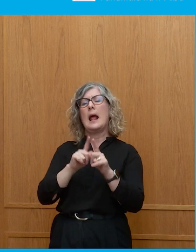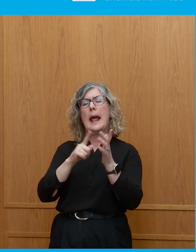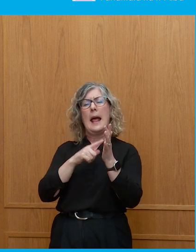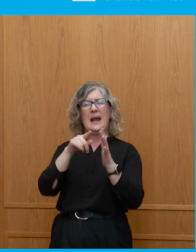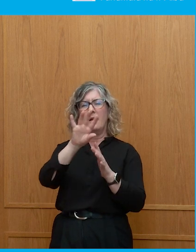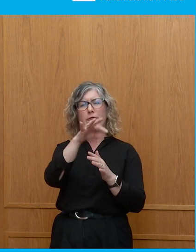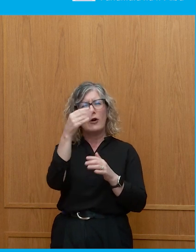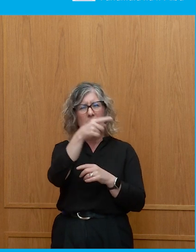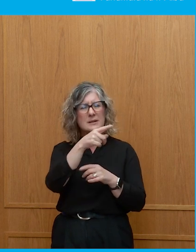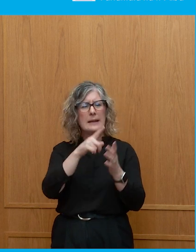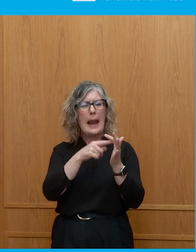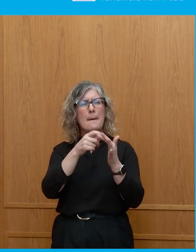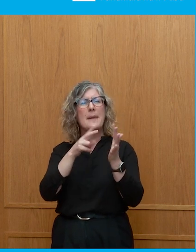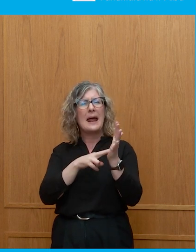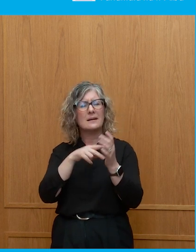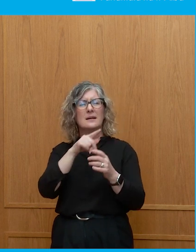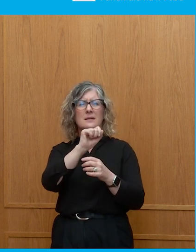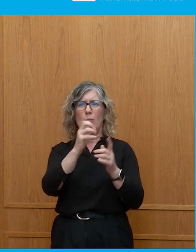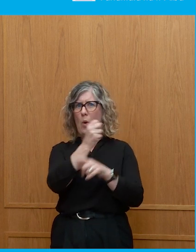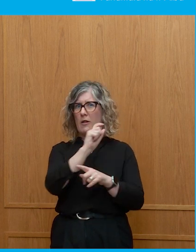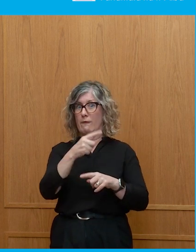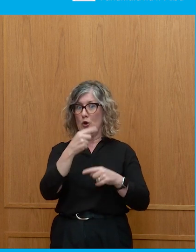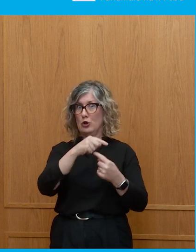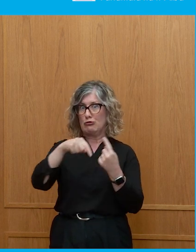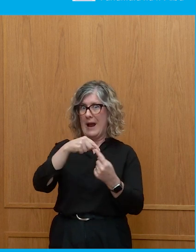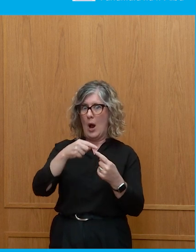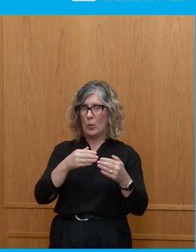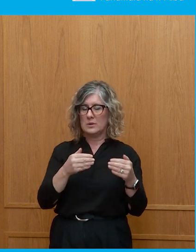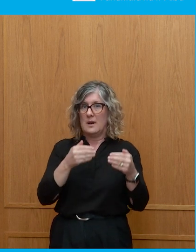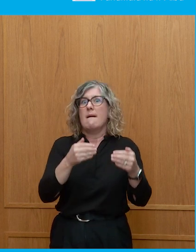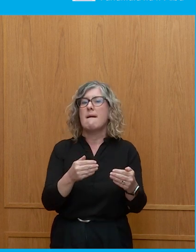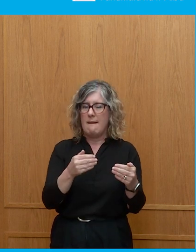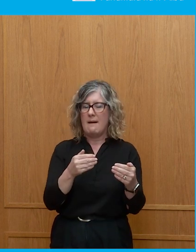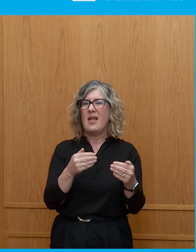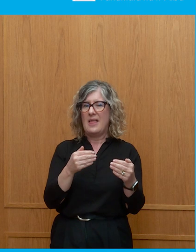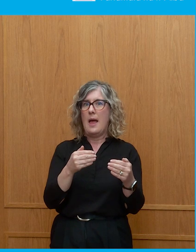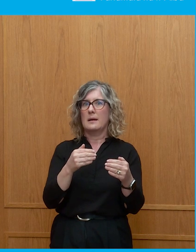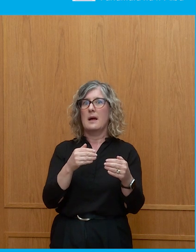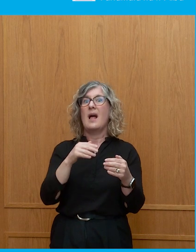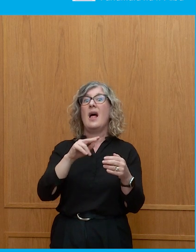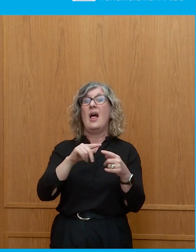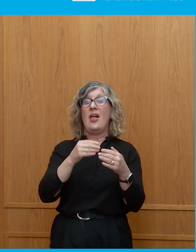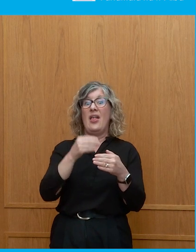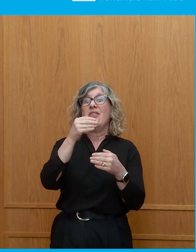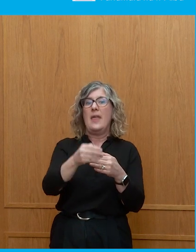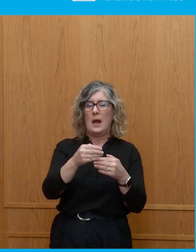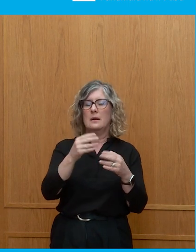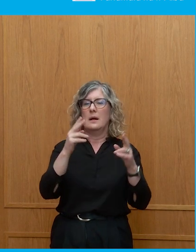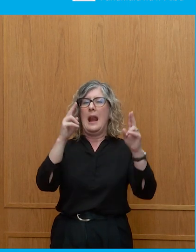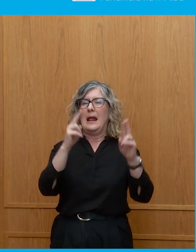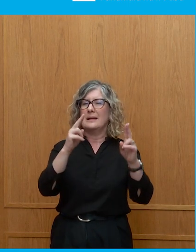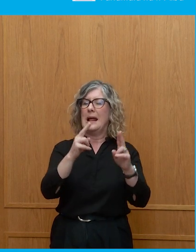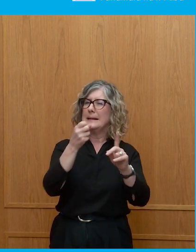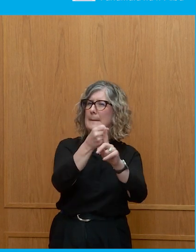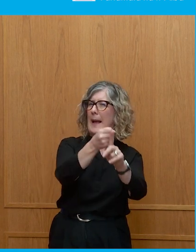and then really diminished in the round that mattered, right? And maybe